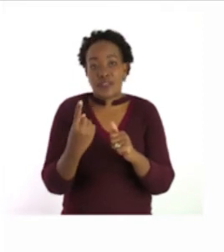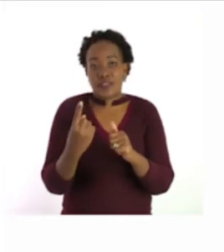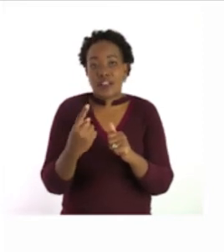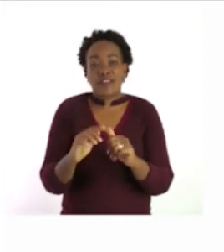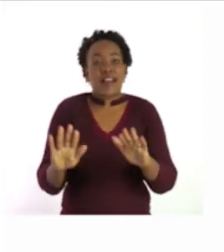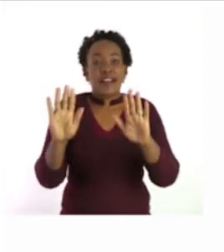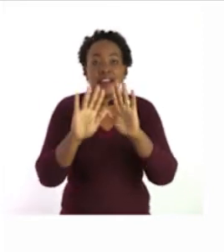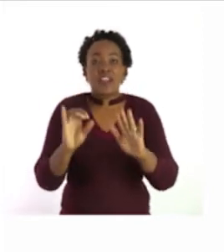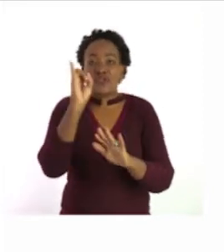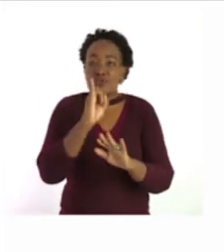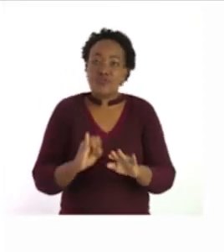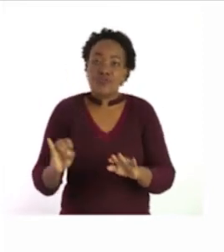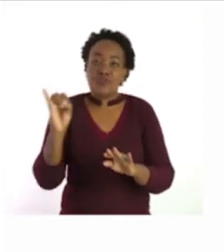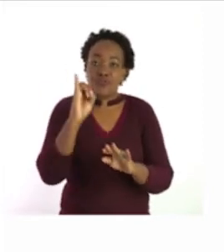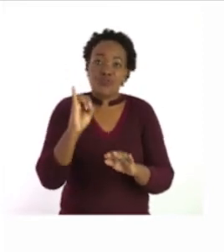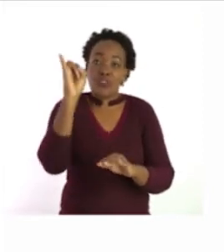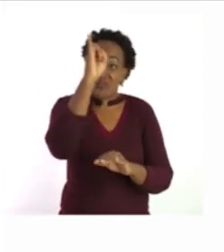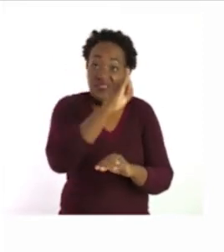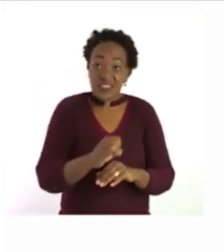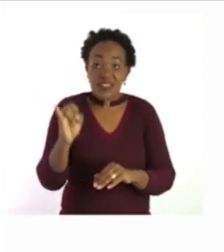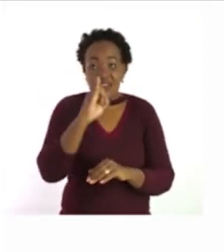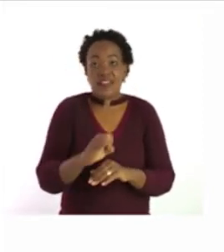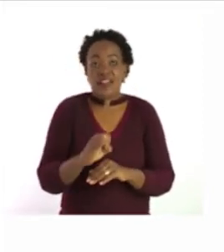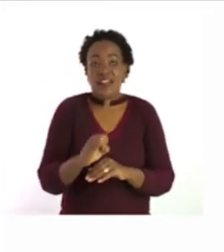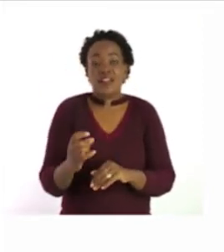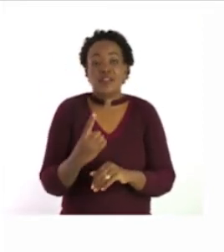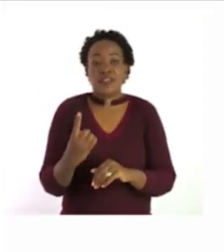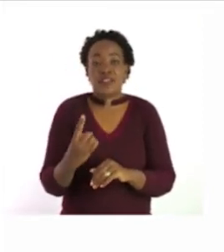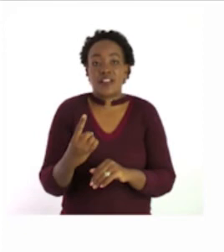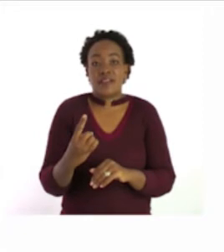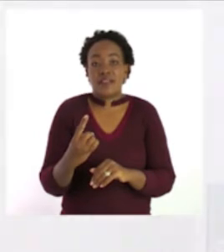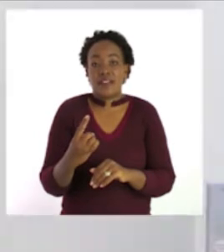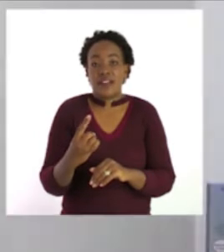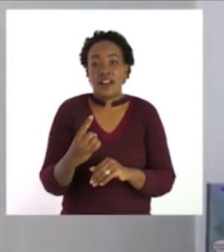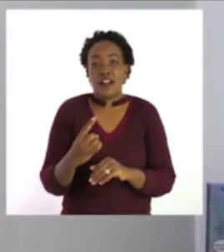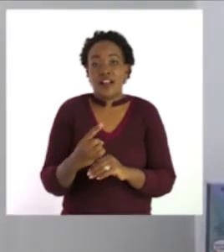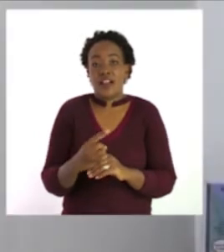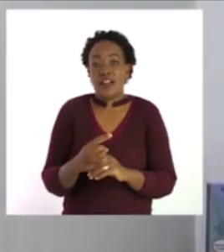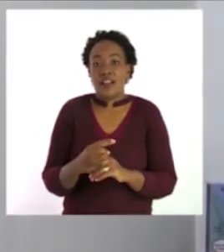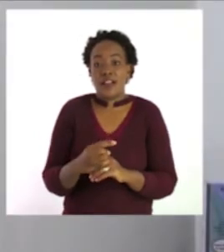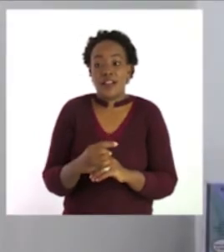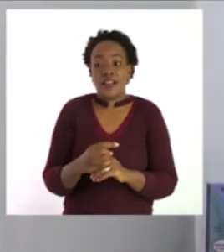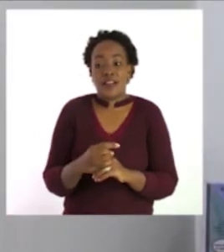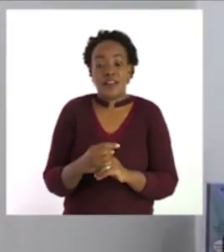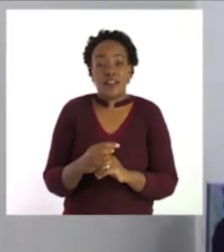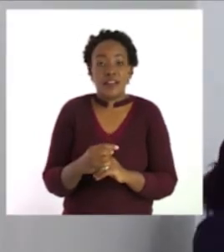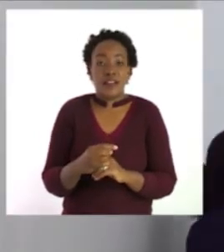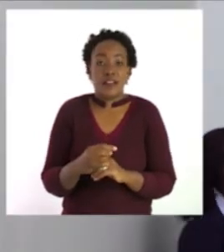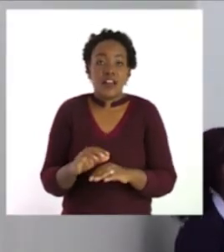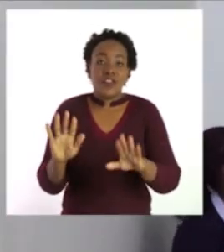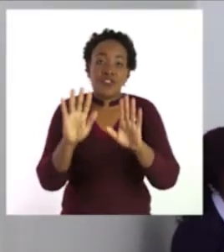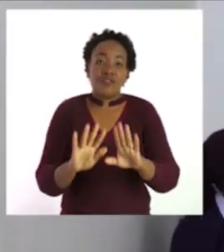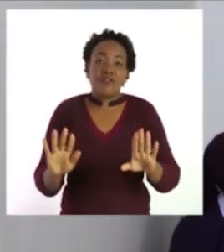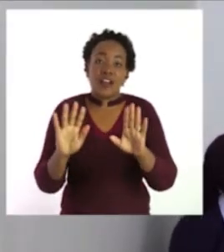parts. If there are two out of five, it means there must be another one here. Then you color